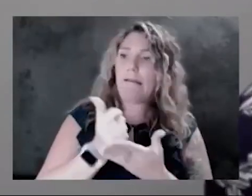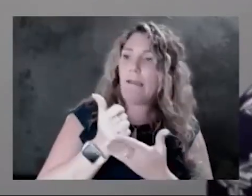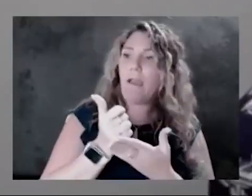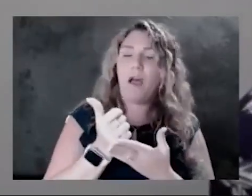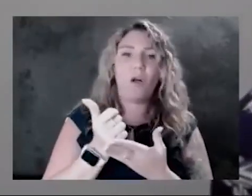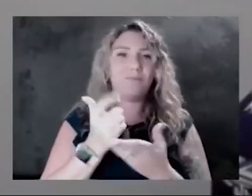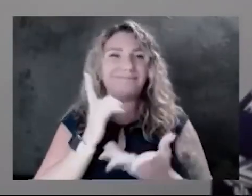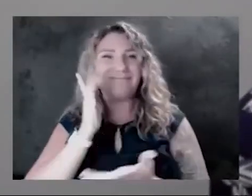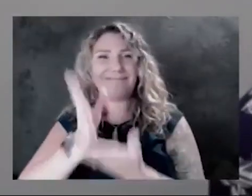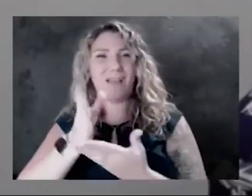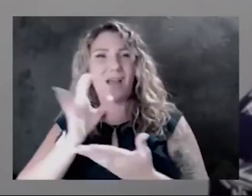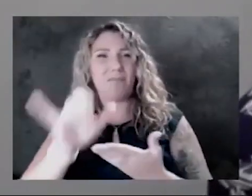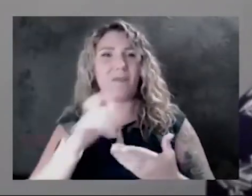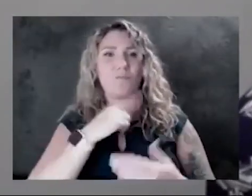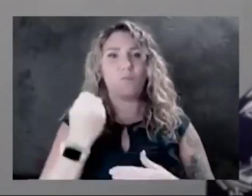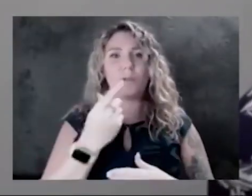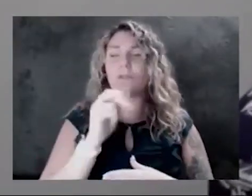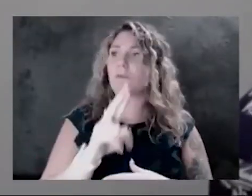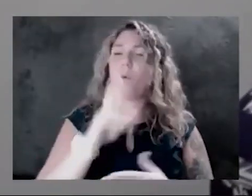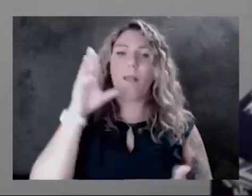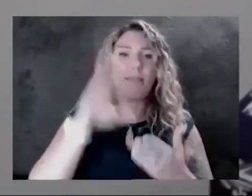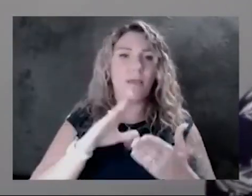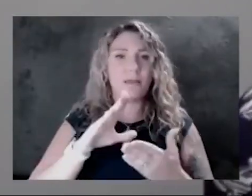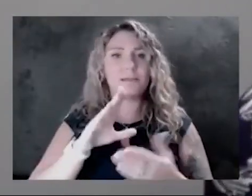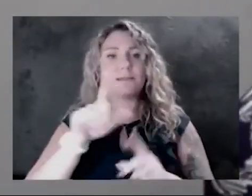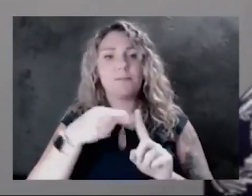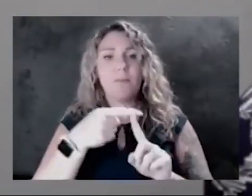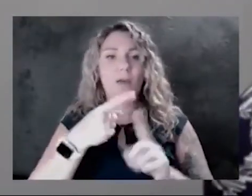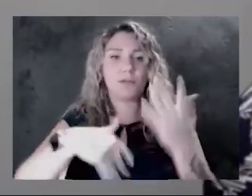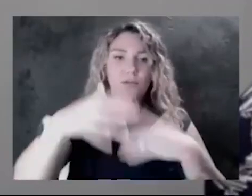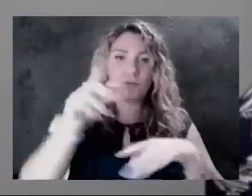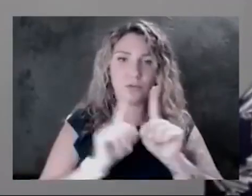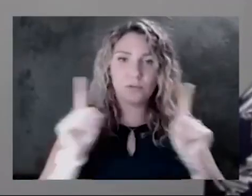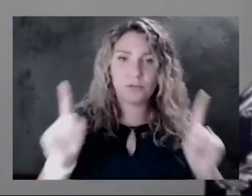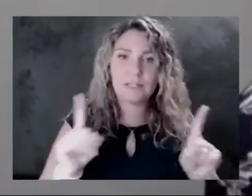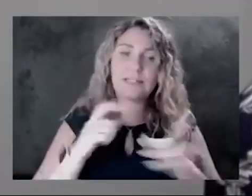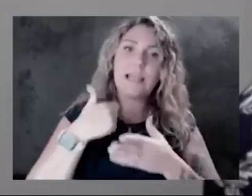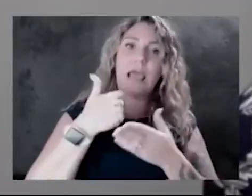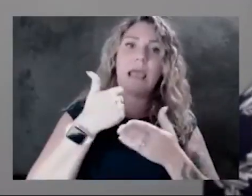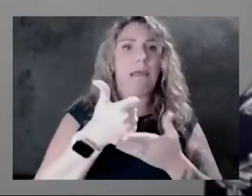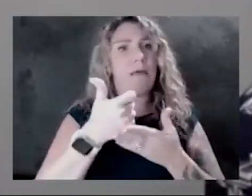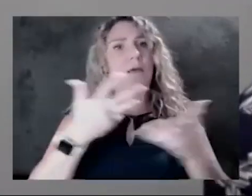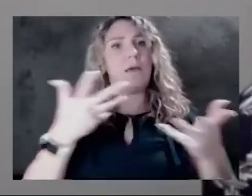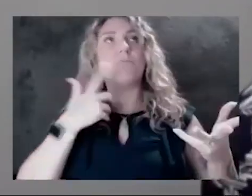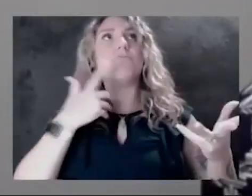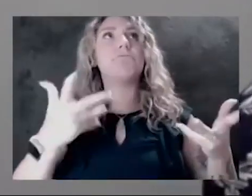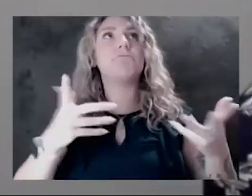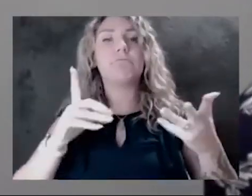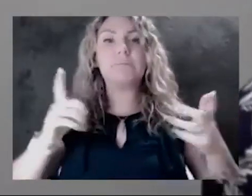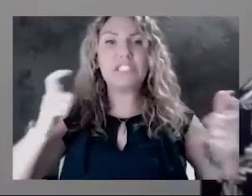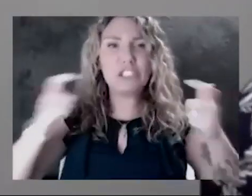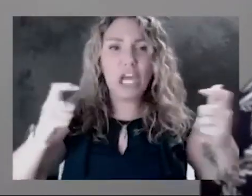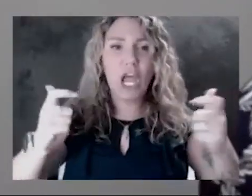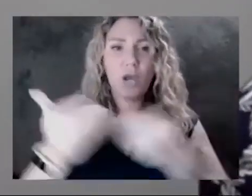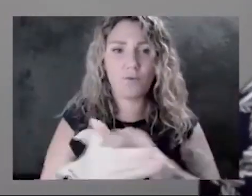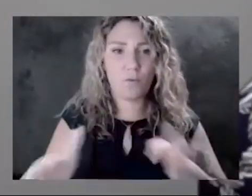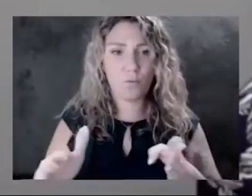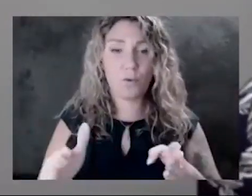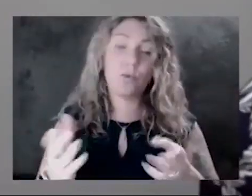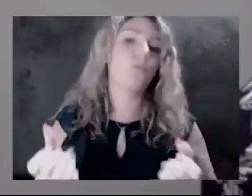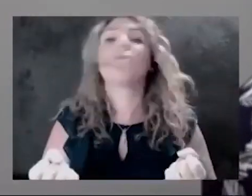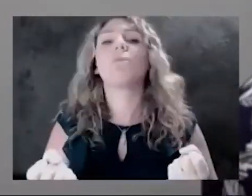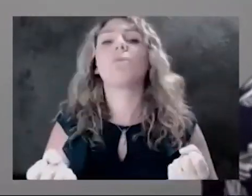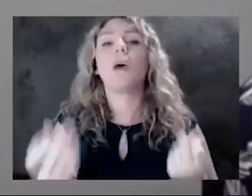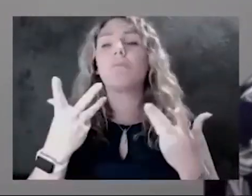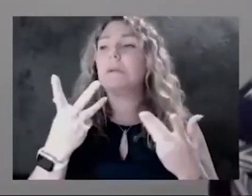to some extent. It's really becomes about that social distancing. How big of a room do you have a number of kids eating in? There are ways to